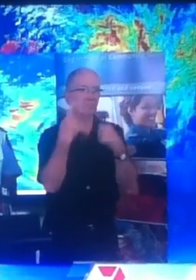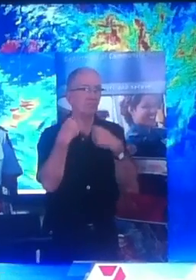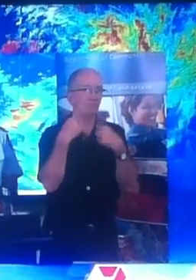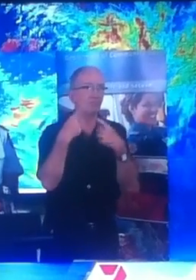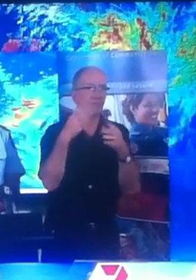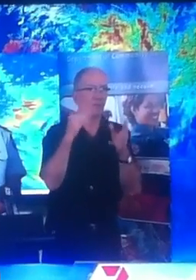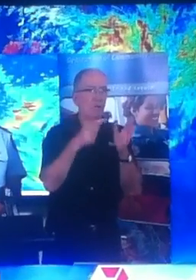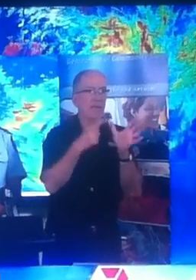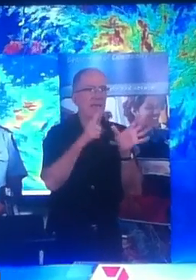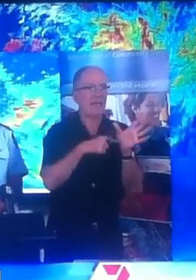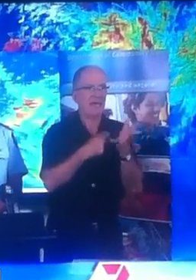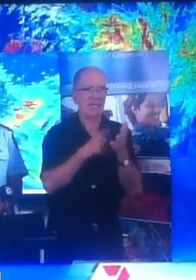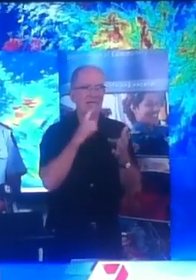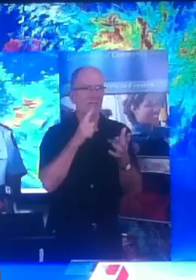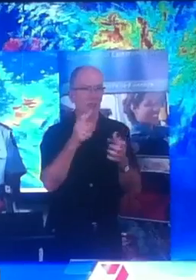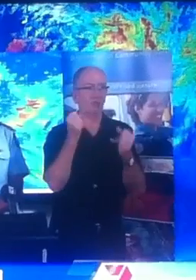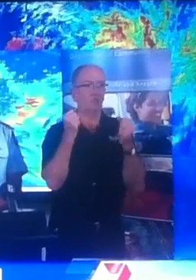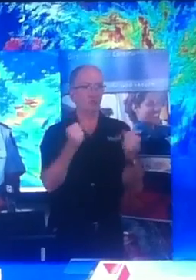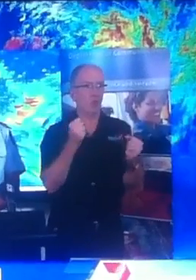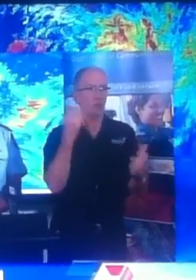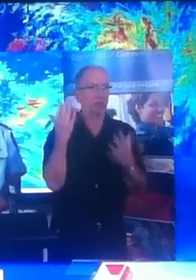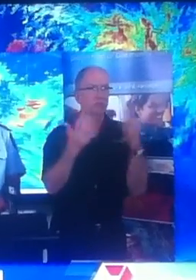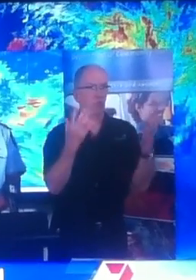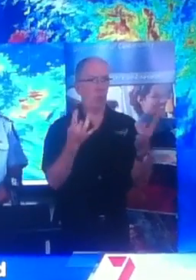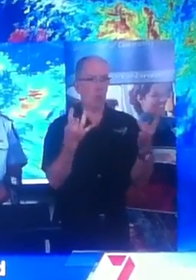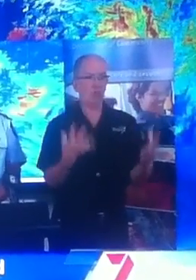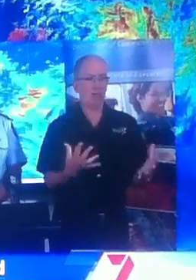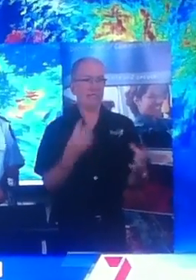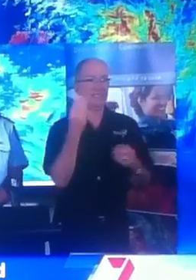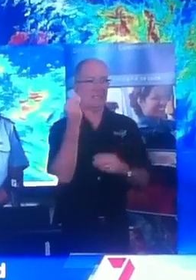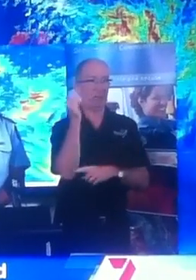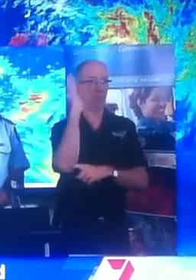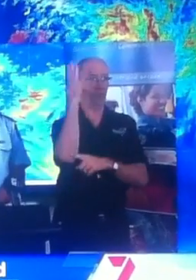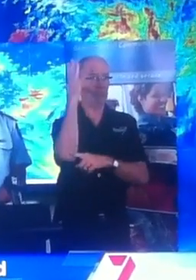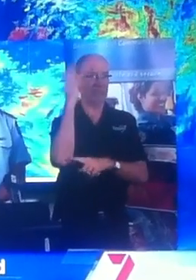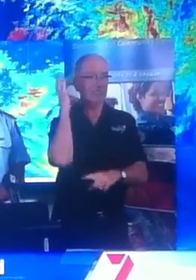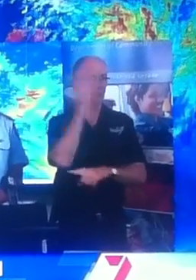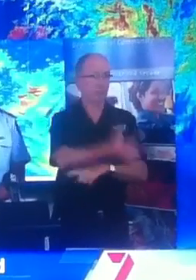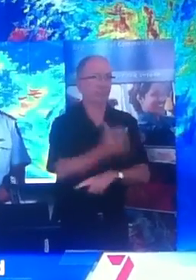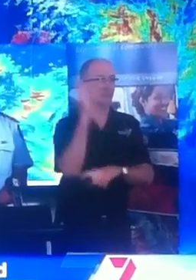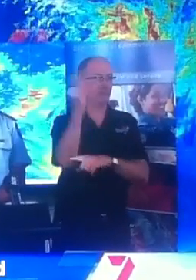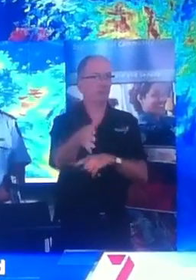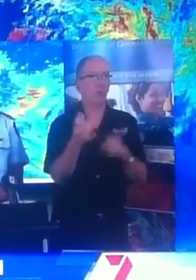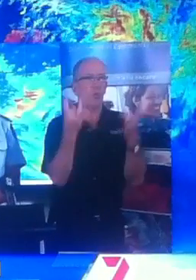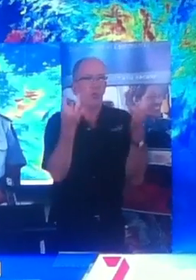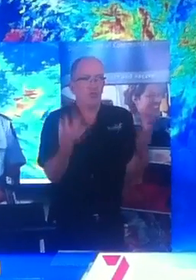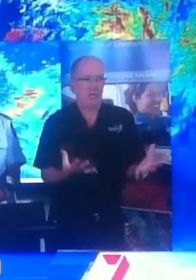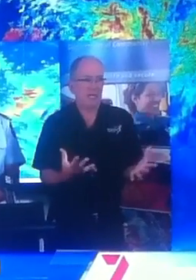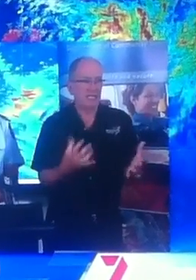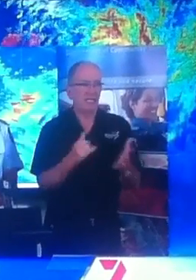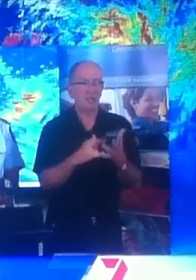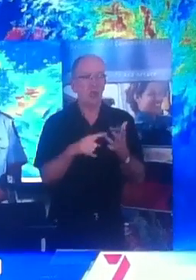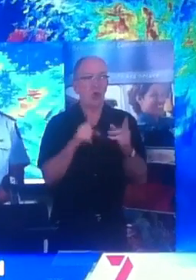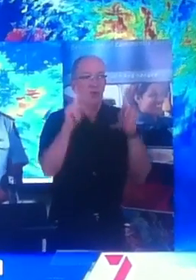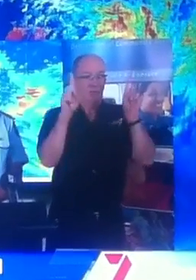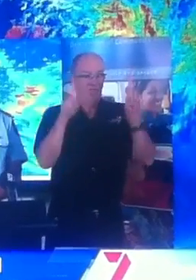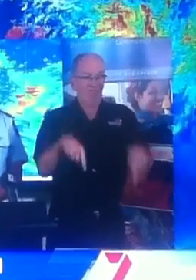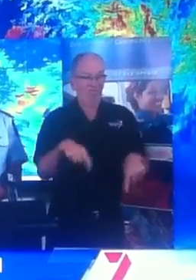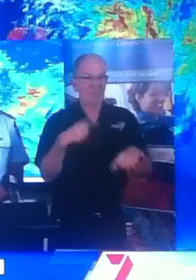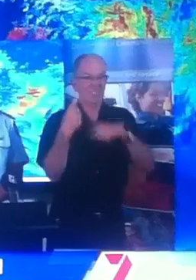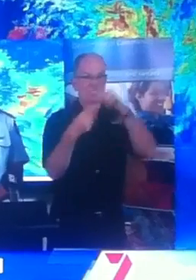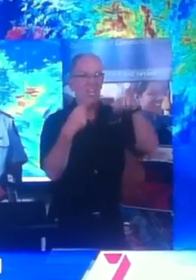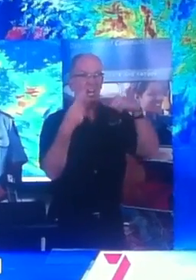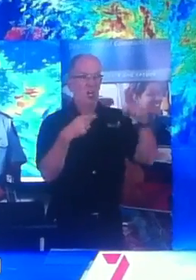strong enough to have taken a number of large trees out already. So the beginning of this cyclone's events has